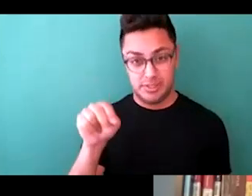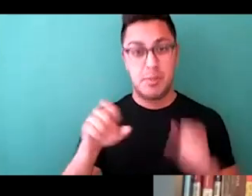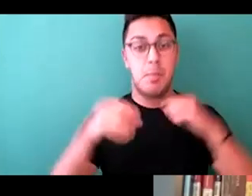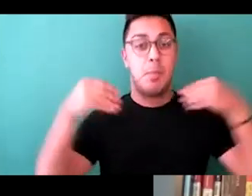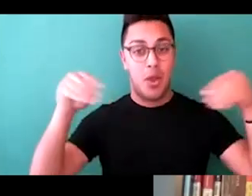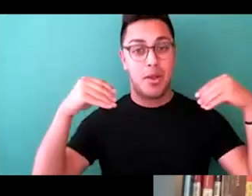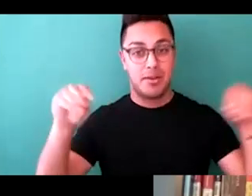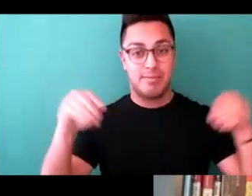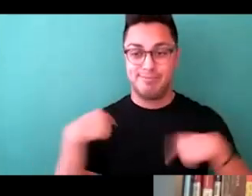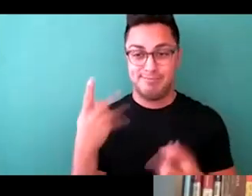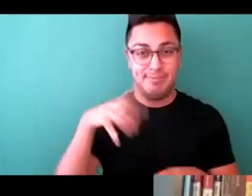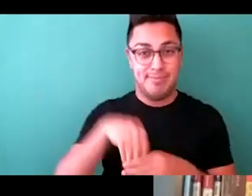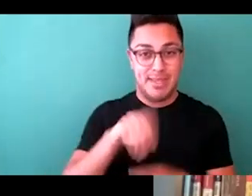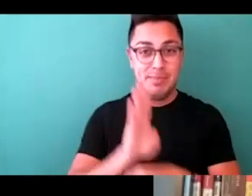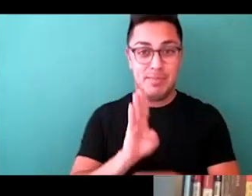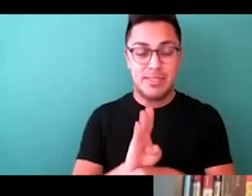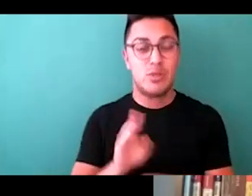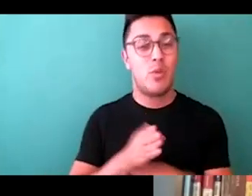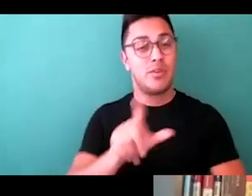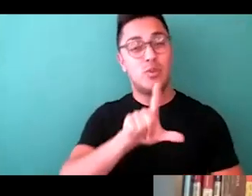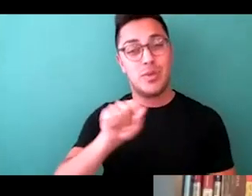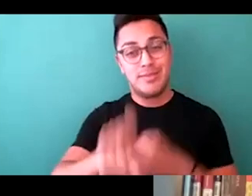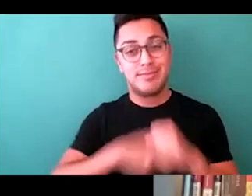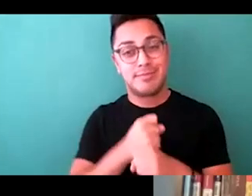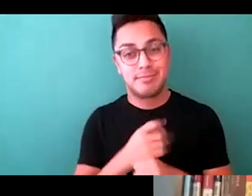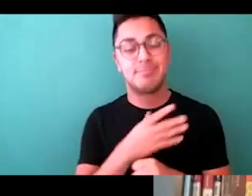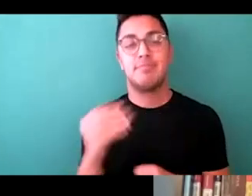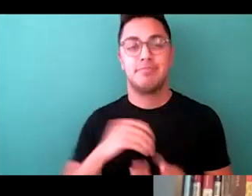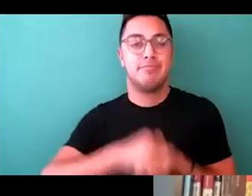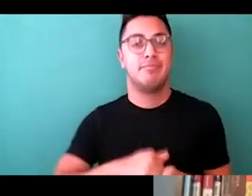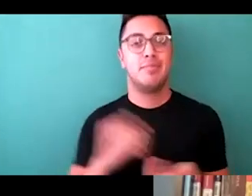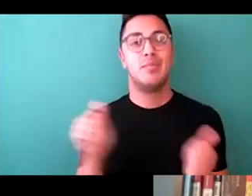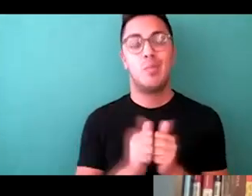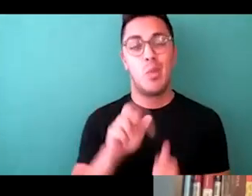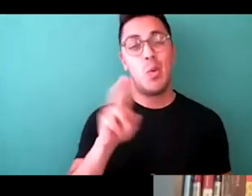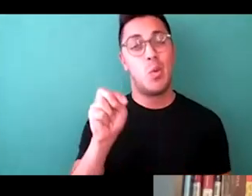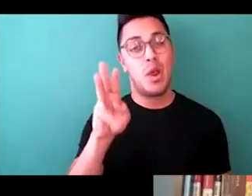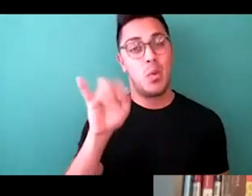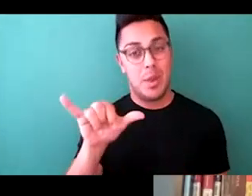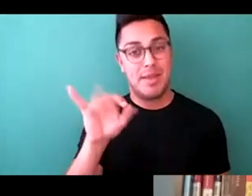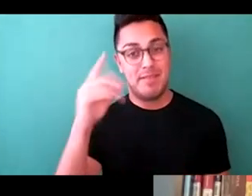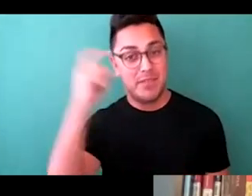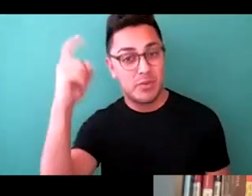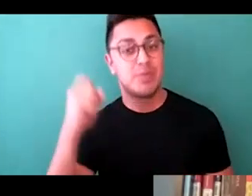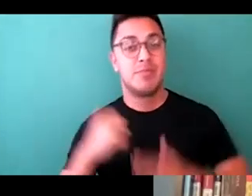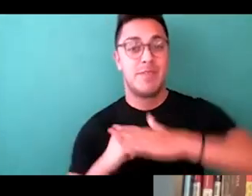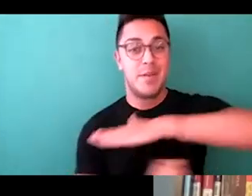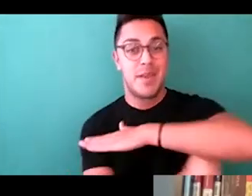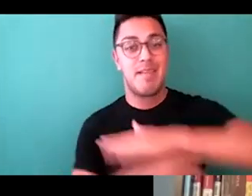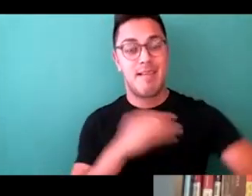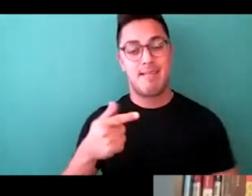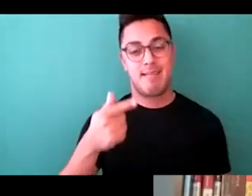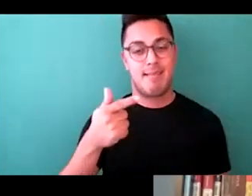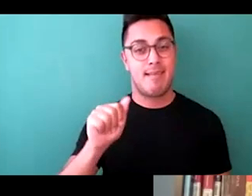business for over 20 years, and we have been partners with the Runway of Dreams Foundation and Gammet Management